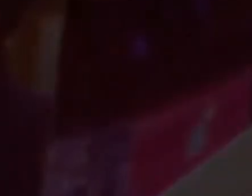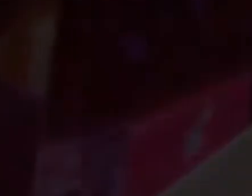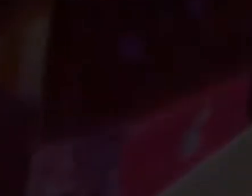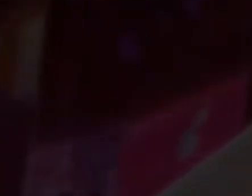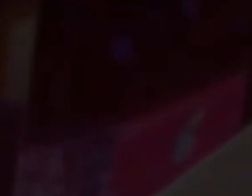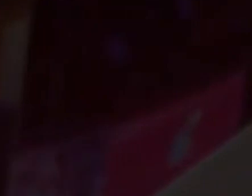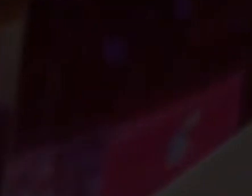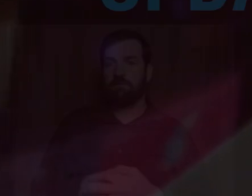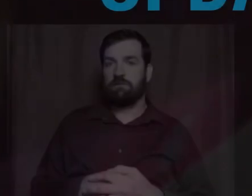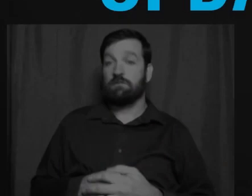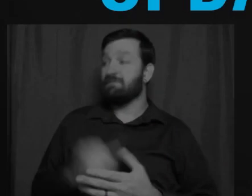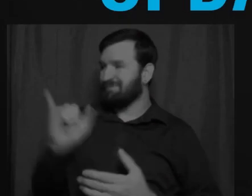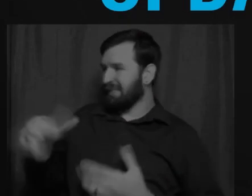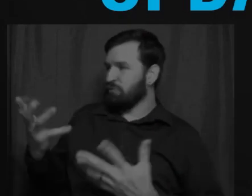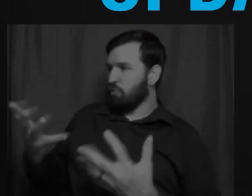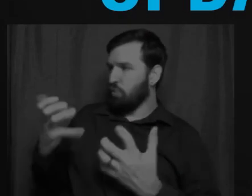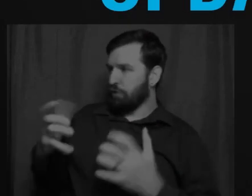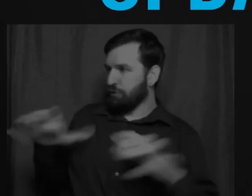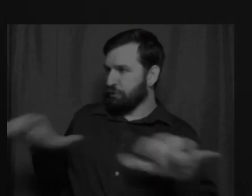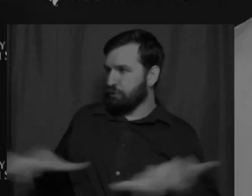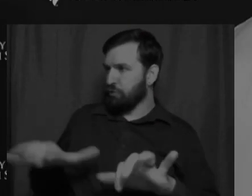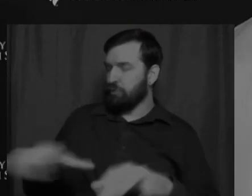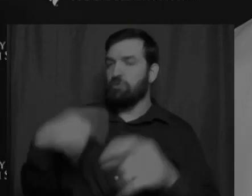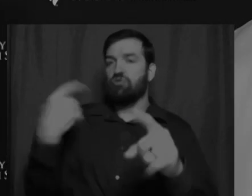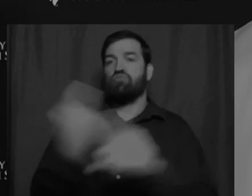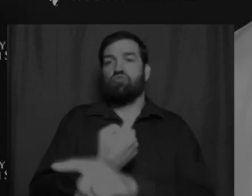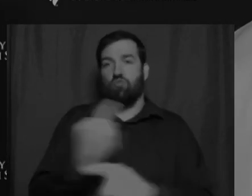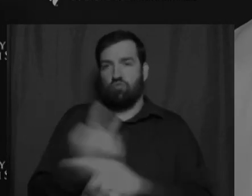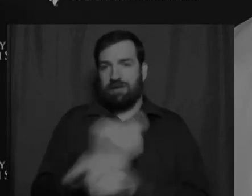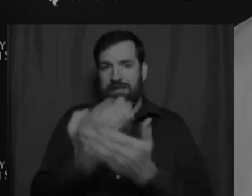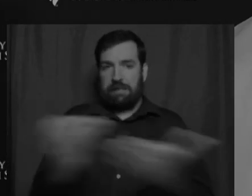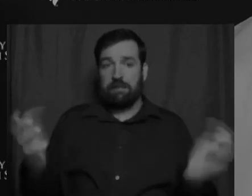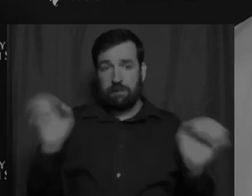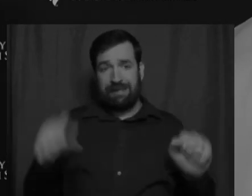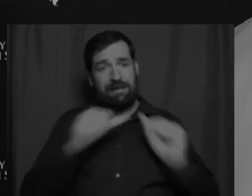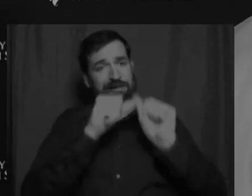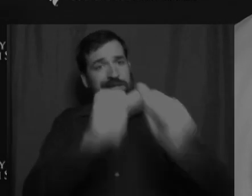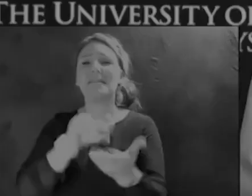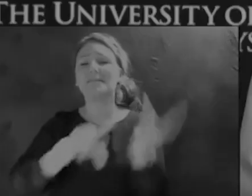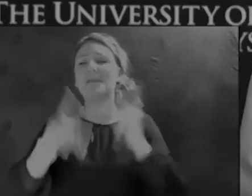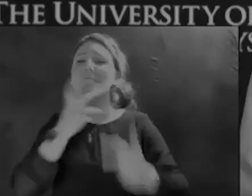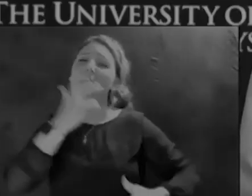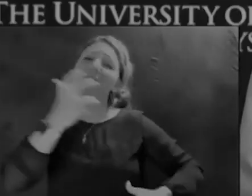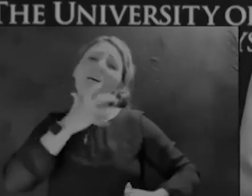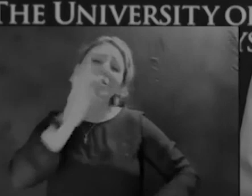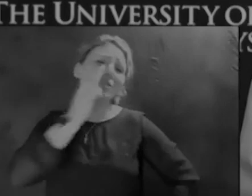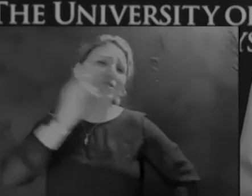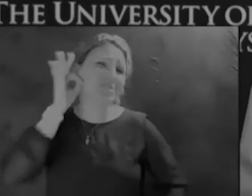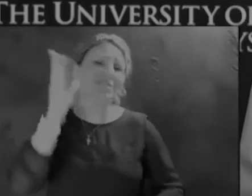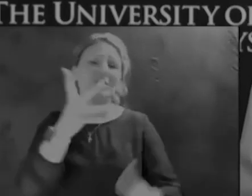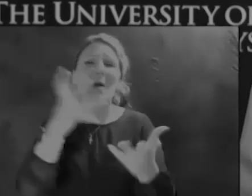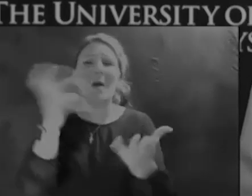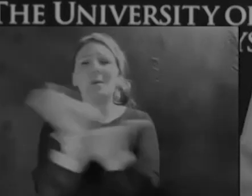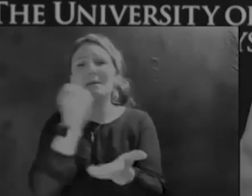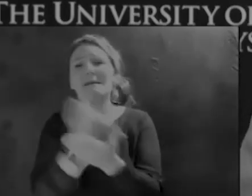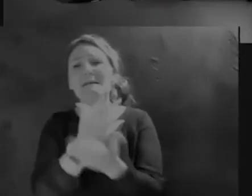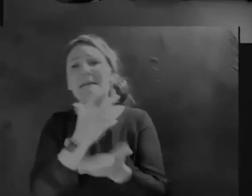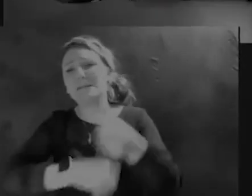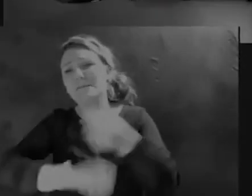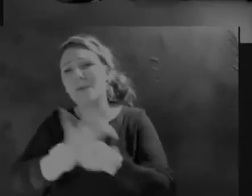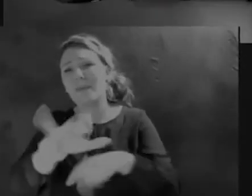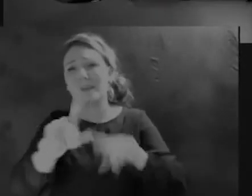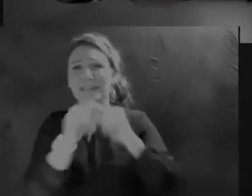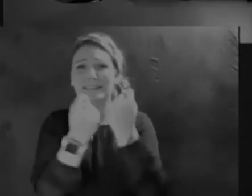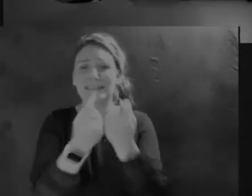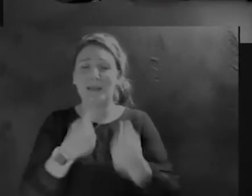Subscribe to our morning medical update and open mics with Dr. Steitz podcasts. Now everywhere podcasts are